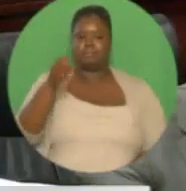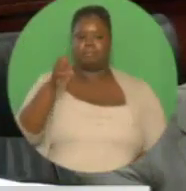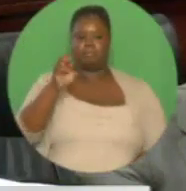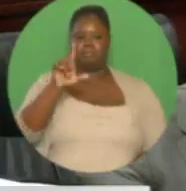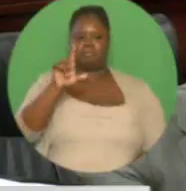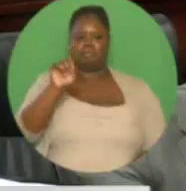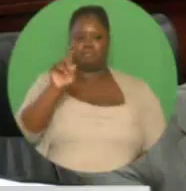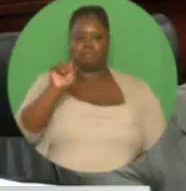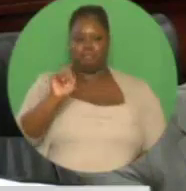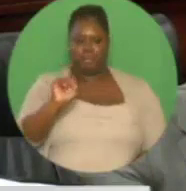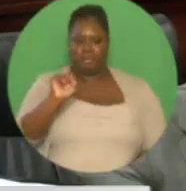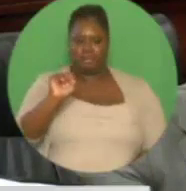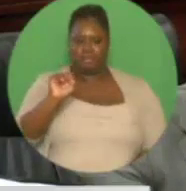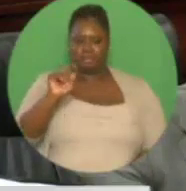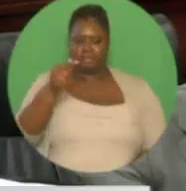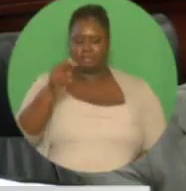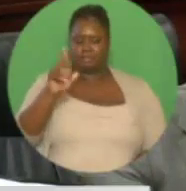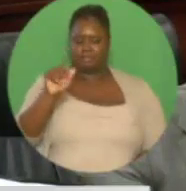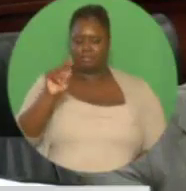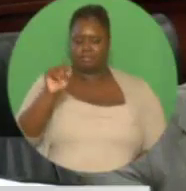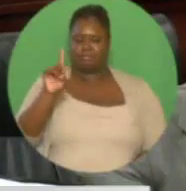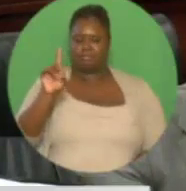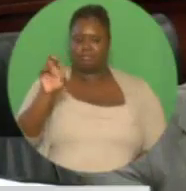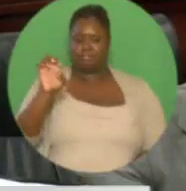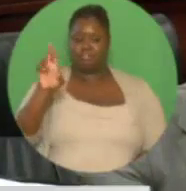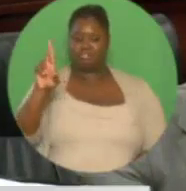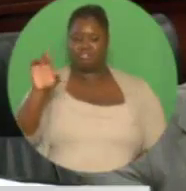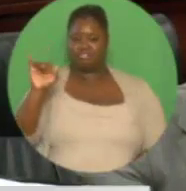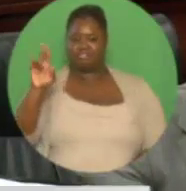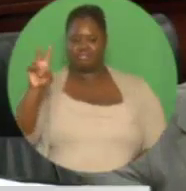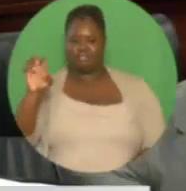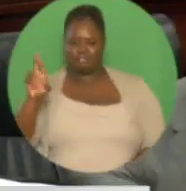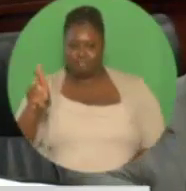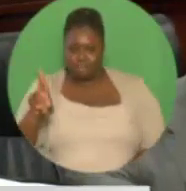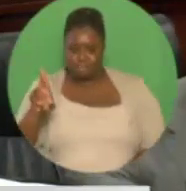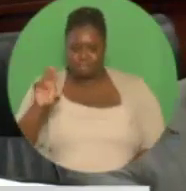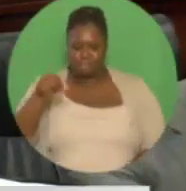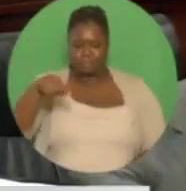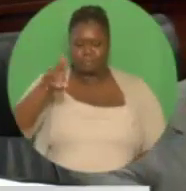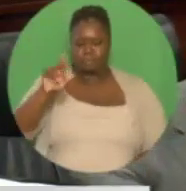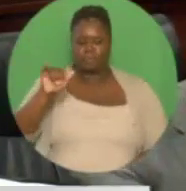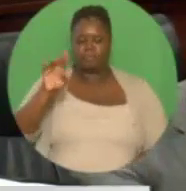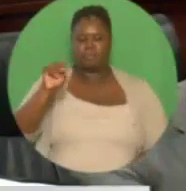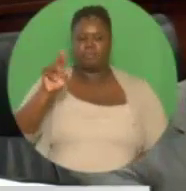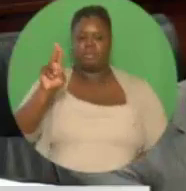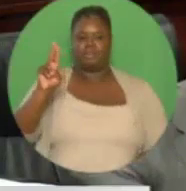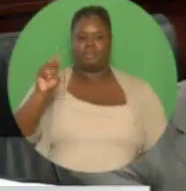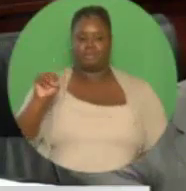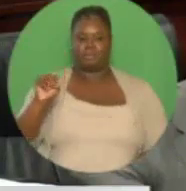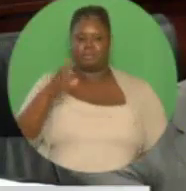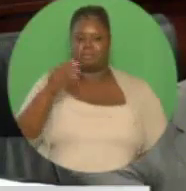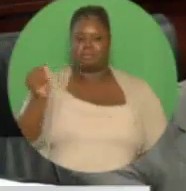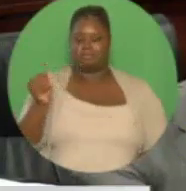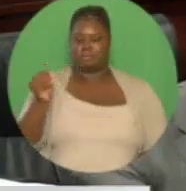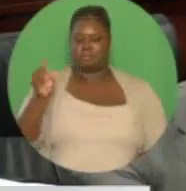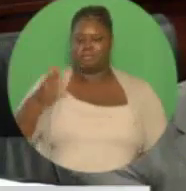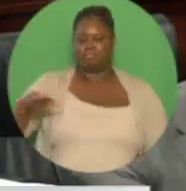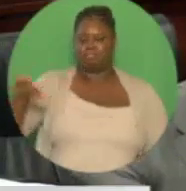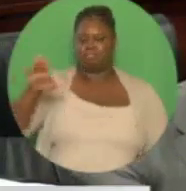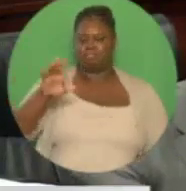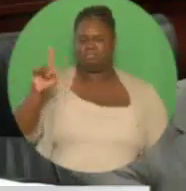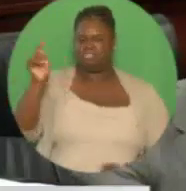River, San Sousi, Quinam, Manzanilla, and Little Rockley Bay in Tobago. Hospitals.